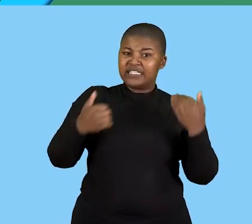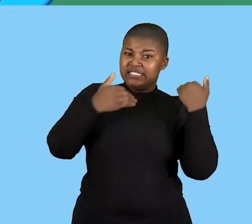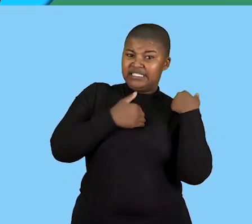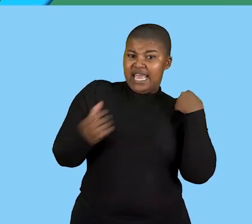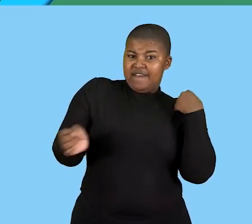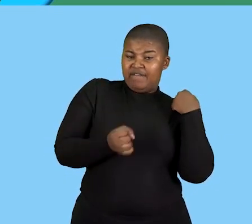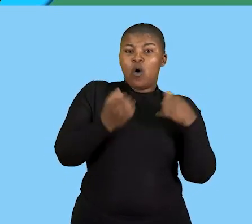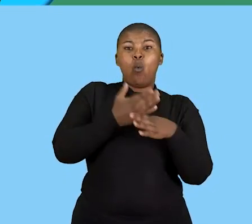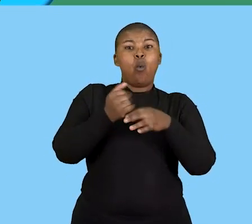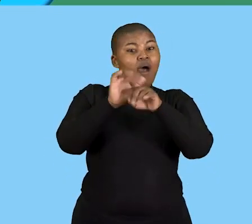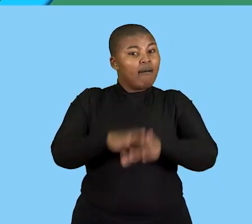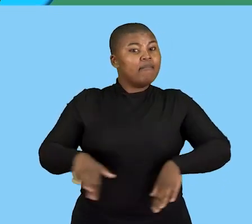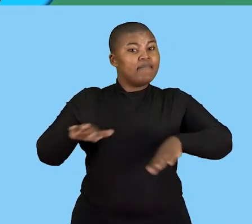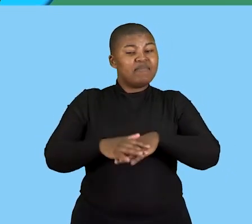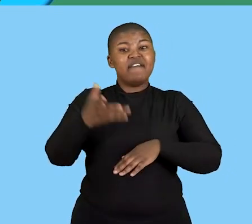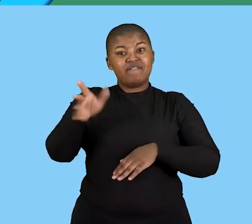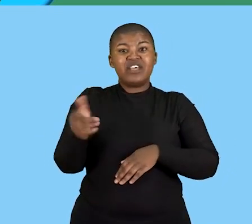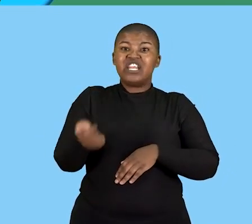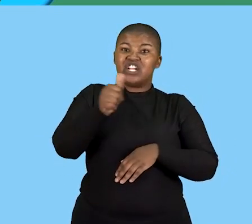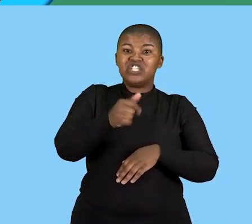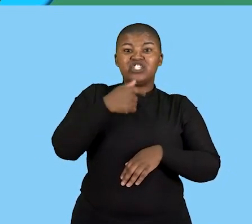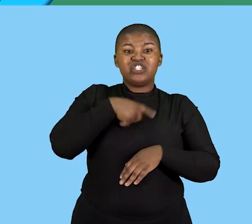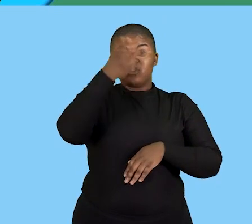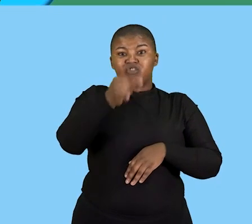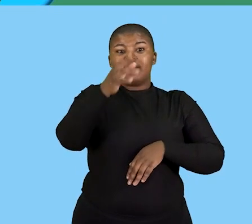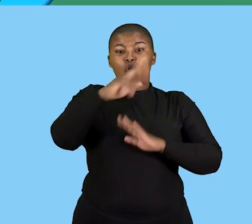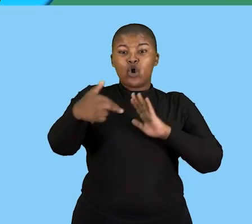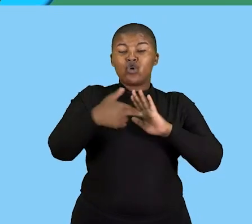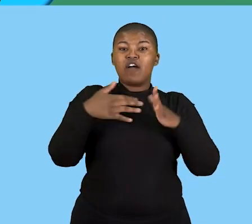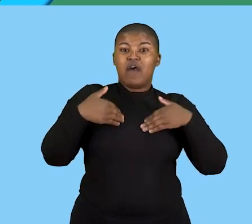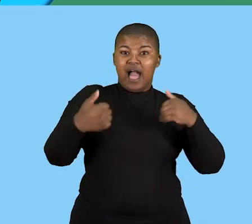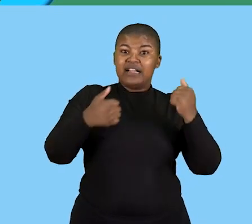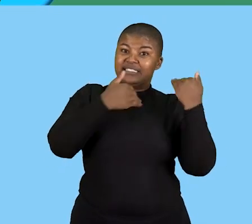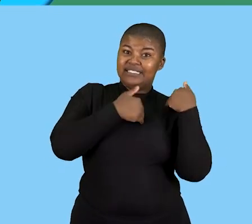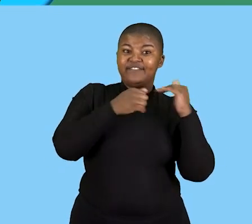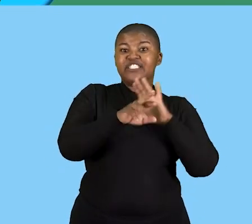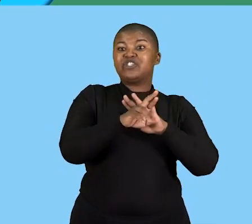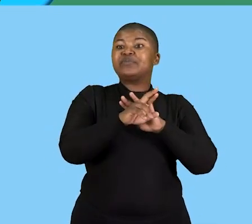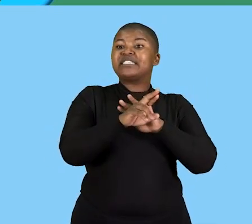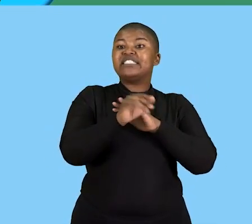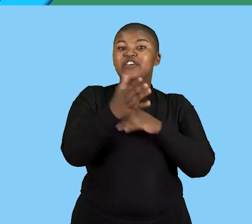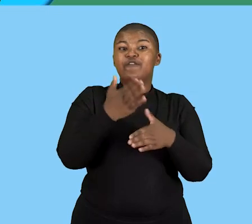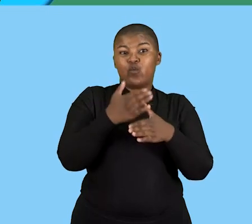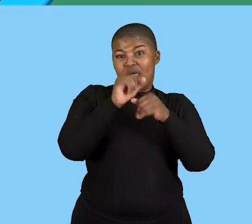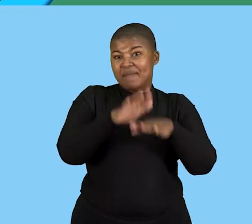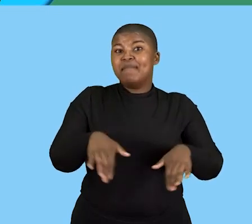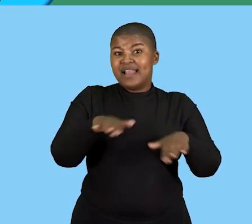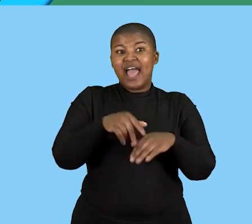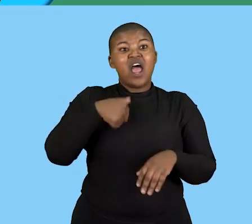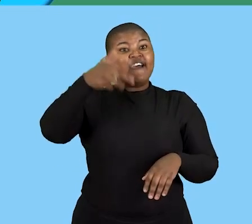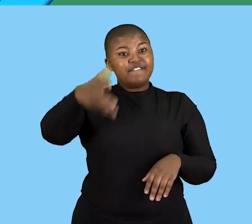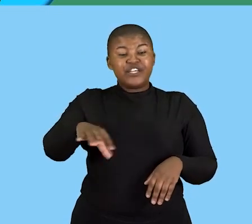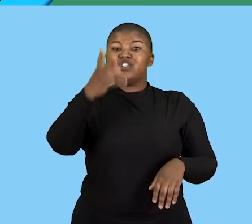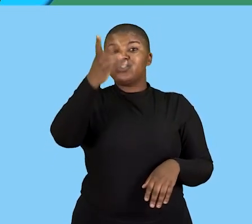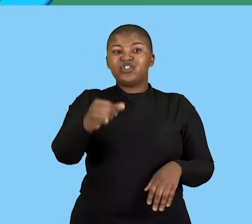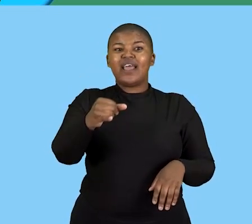and safety in the workplace then we looked into the rules of health and safety representatives in the workplace then looked into the